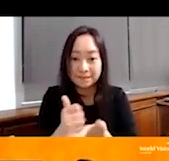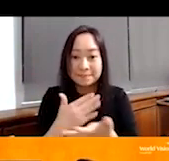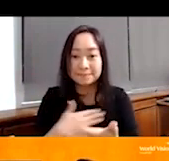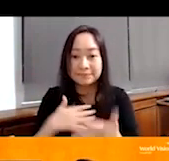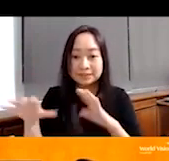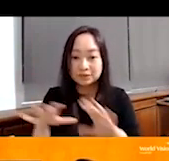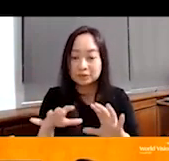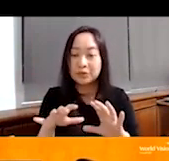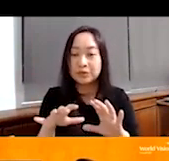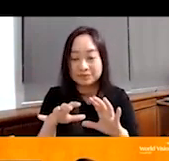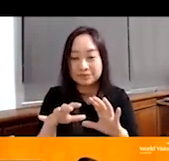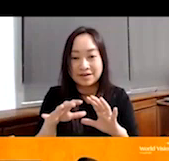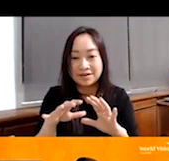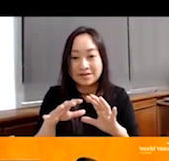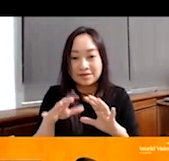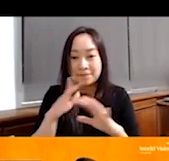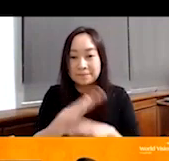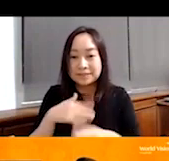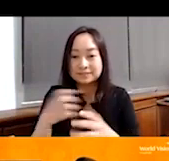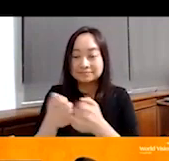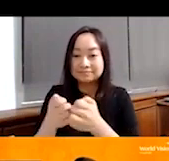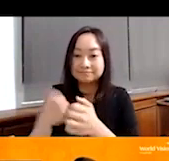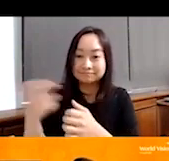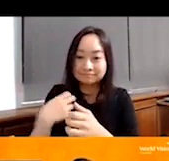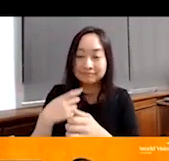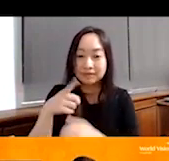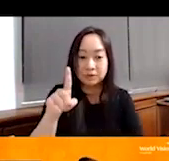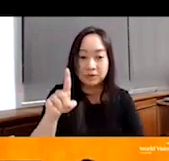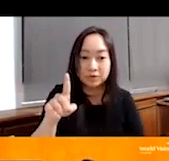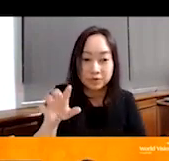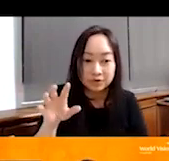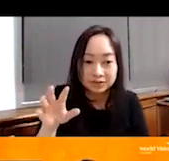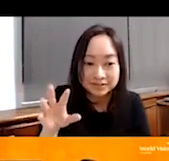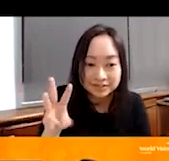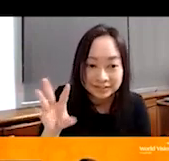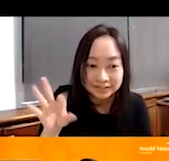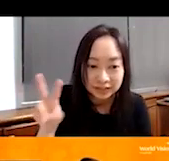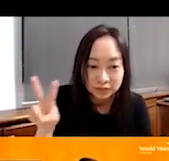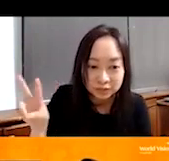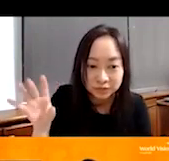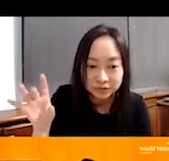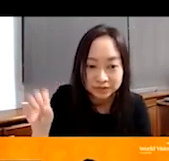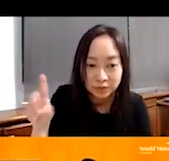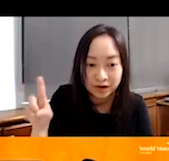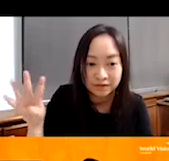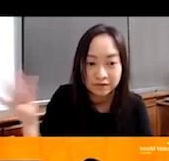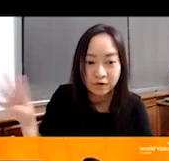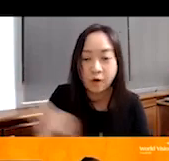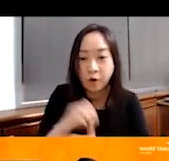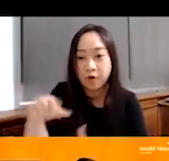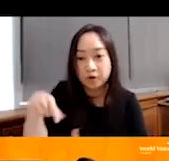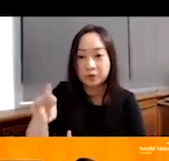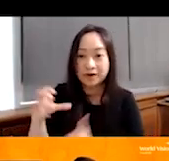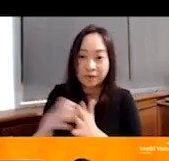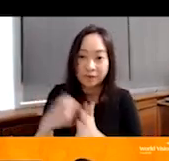do not hesitate to WhatsApp us at 6922-0144 or scan the QR code. We will be more than happy to assist